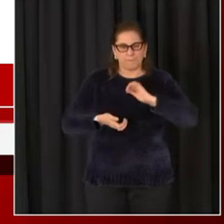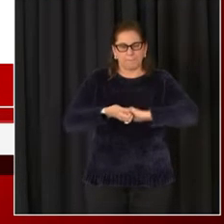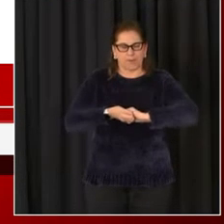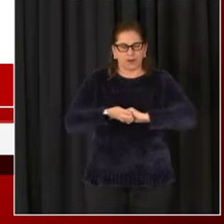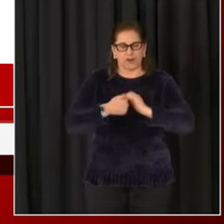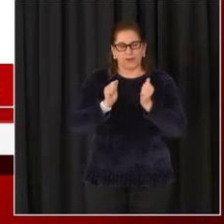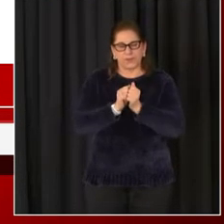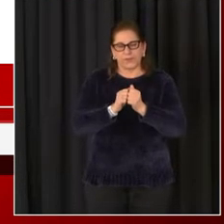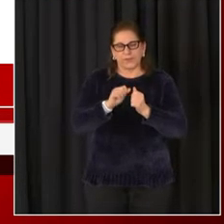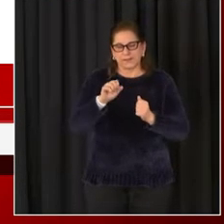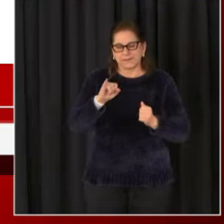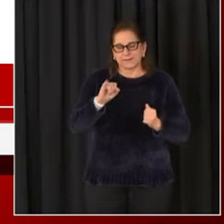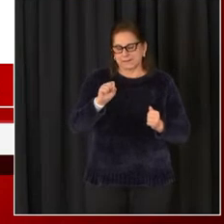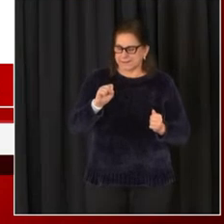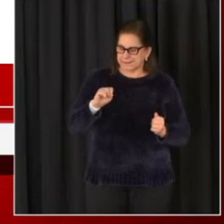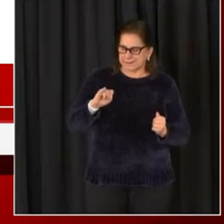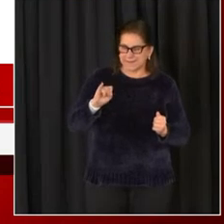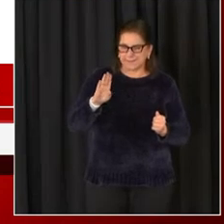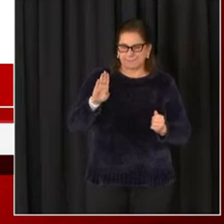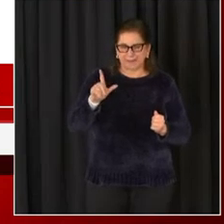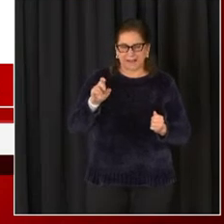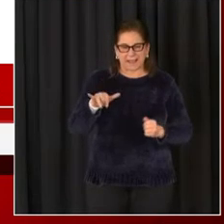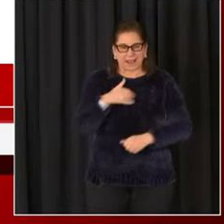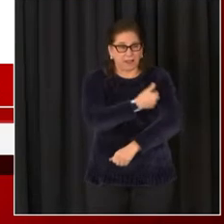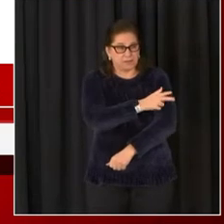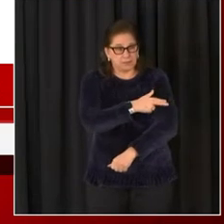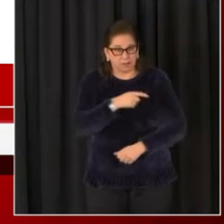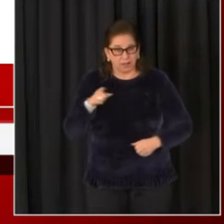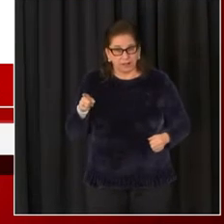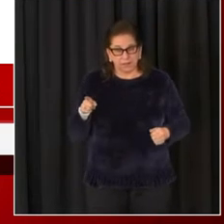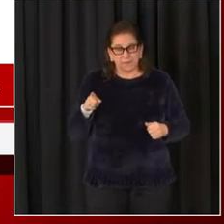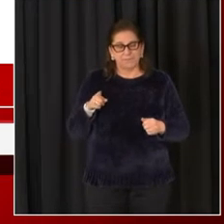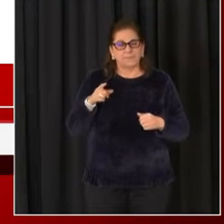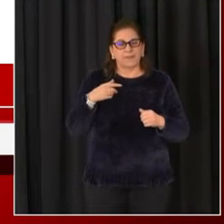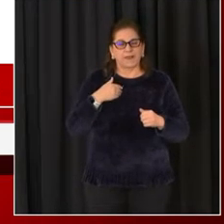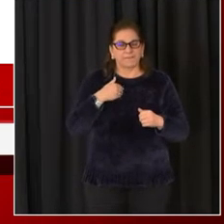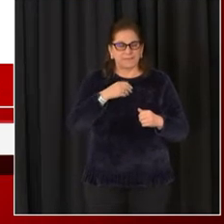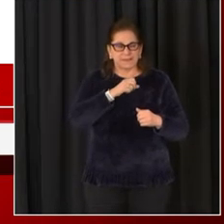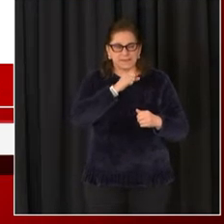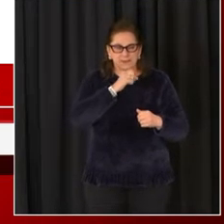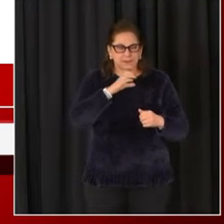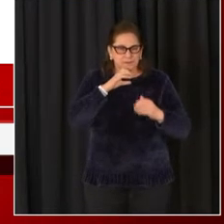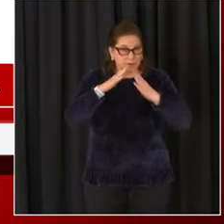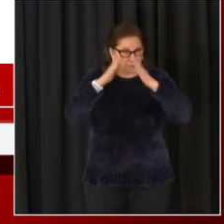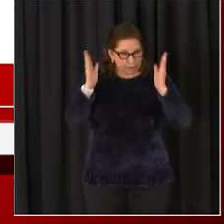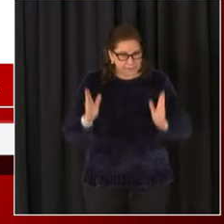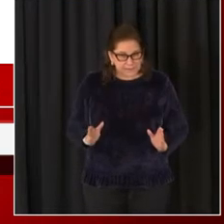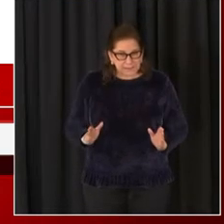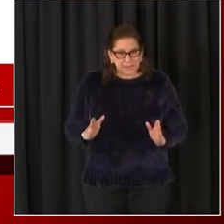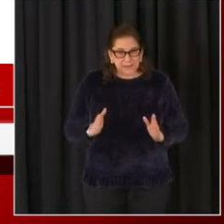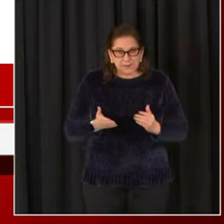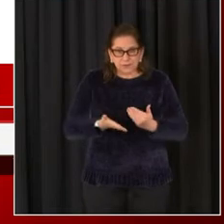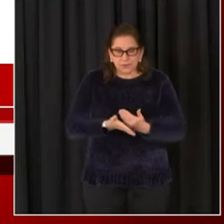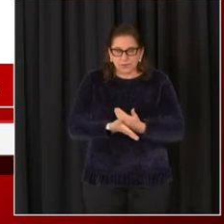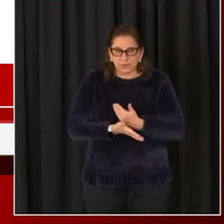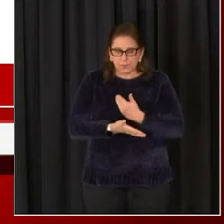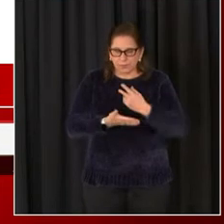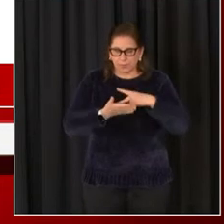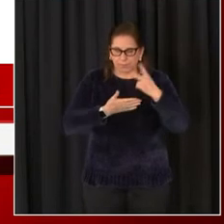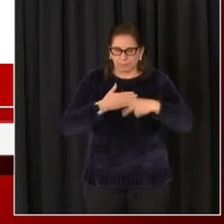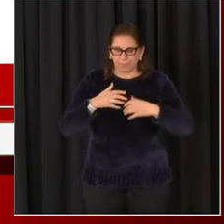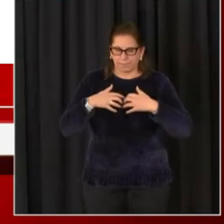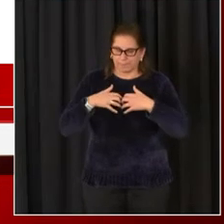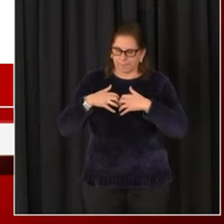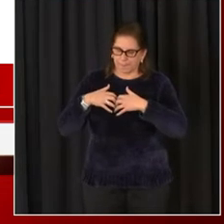vaccinate at senior housing facilities. And this is a new initiative that we will start